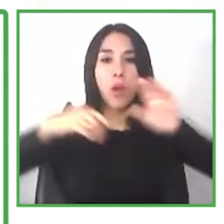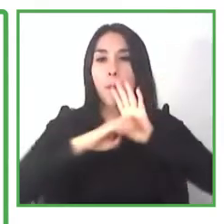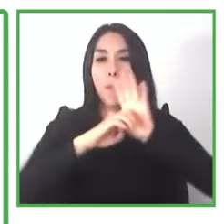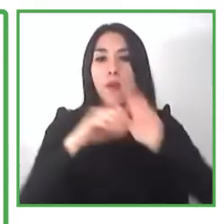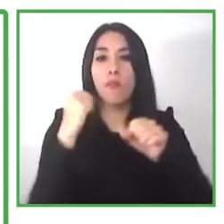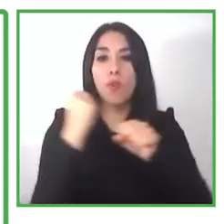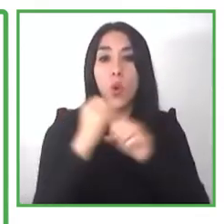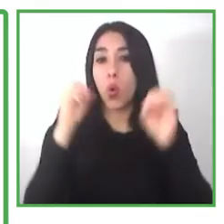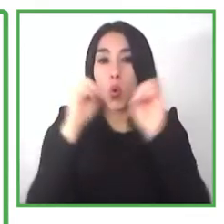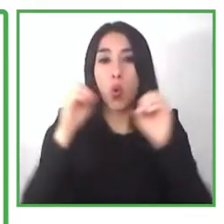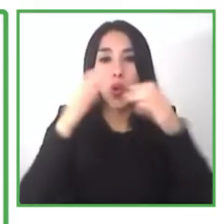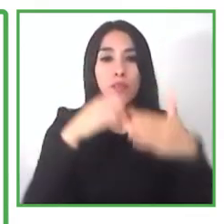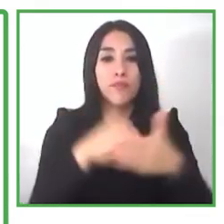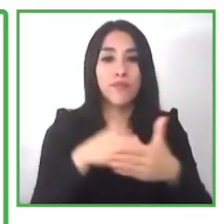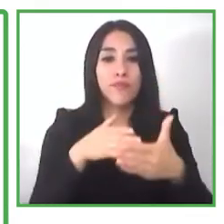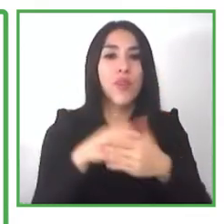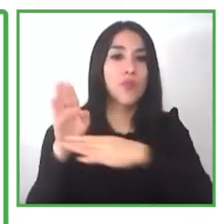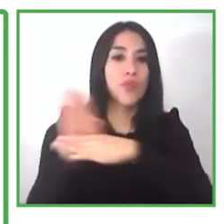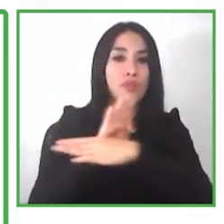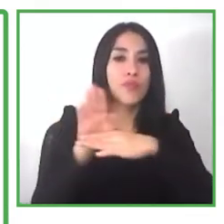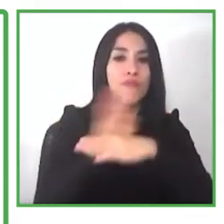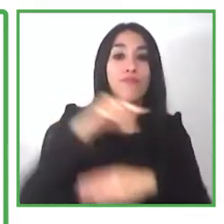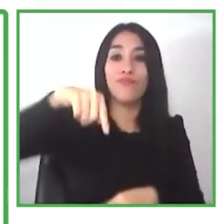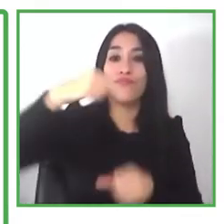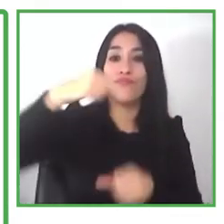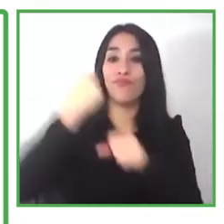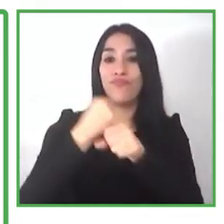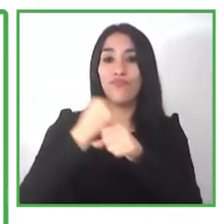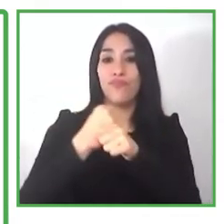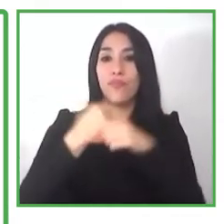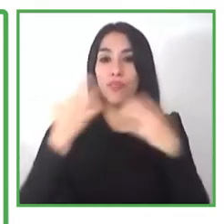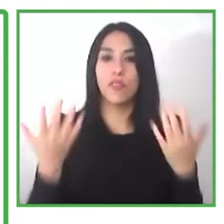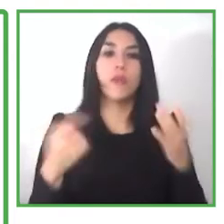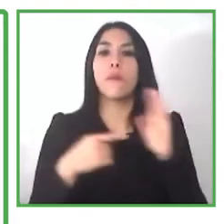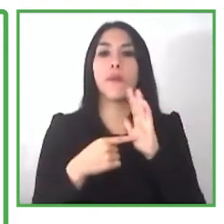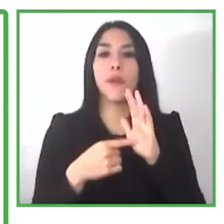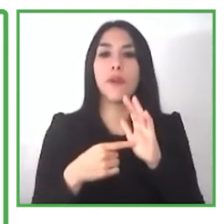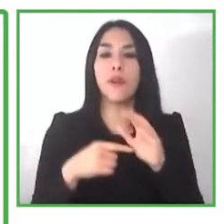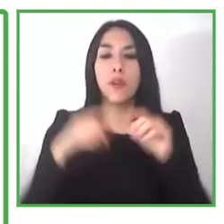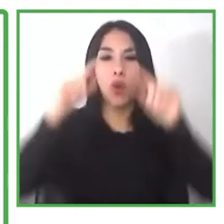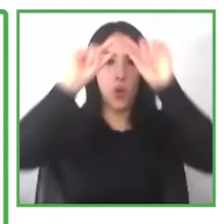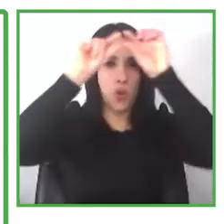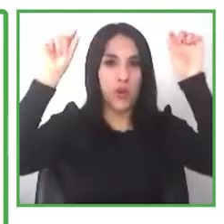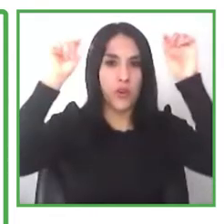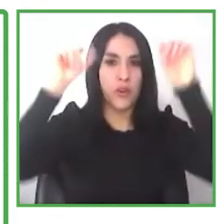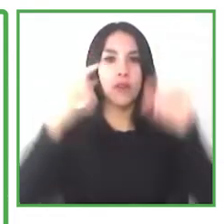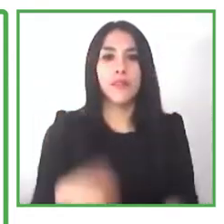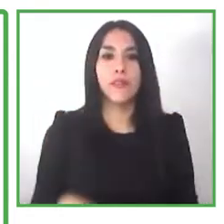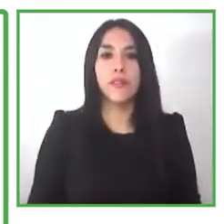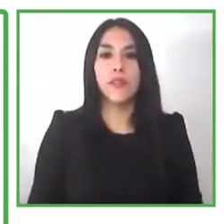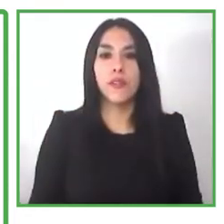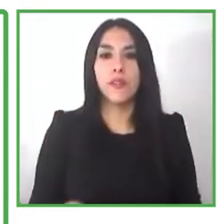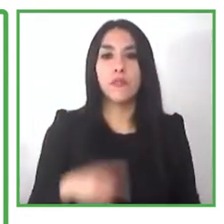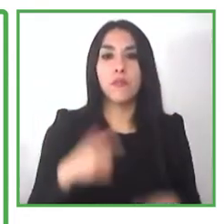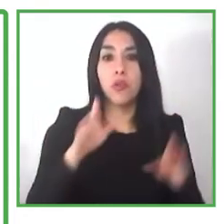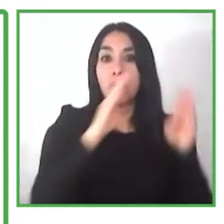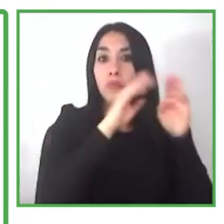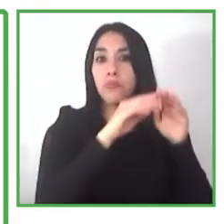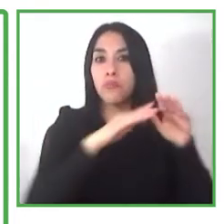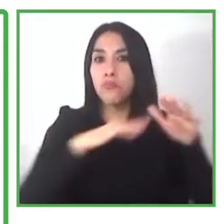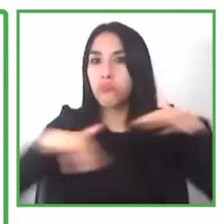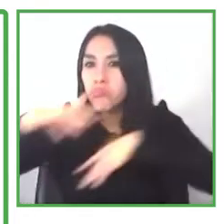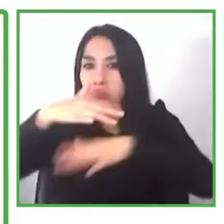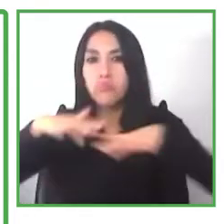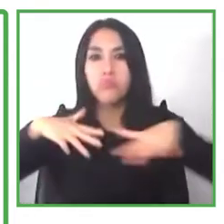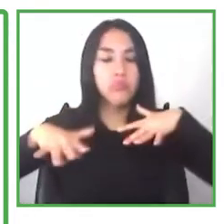retail data capturing warehousing gardens services child care assistance and many many more and i guess for us what